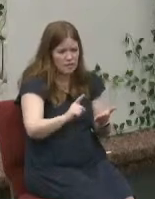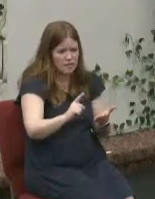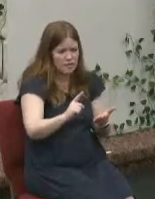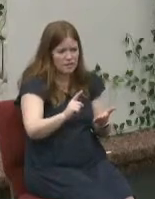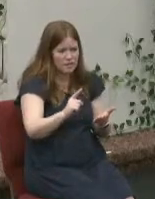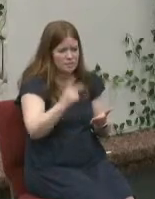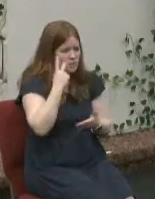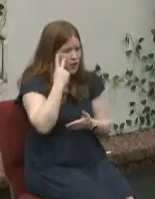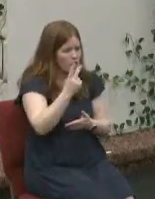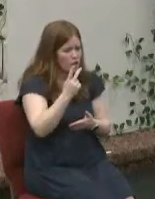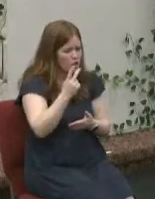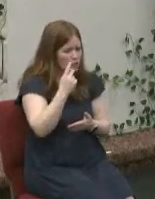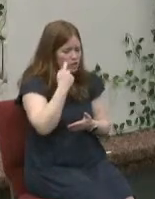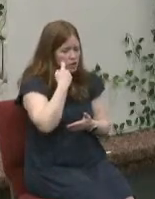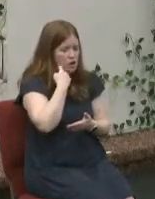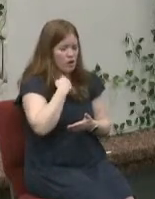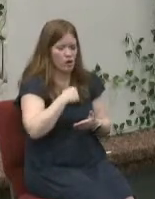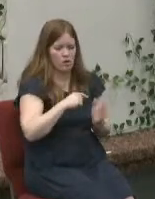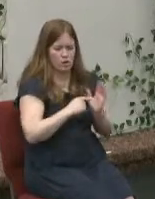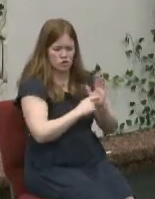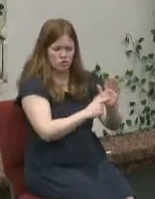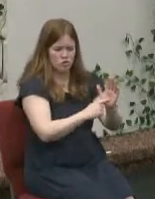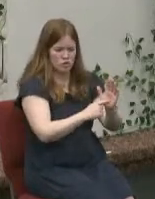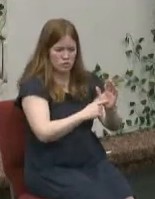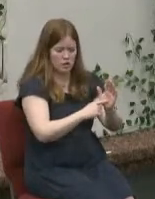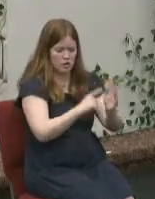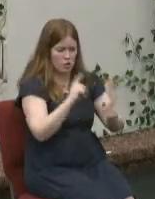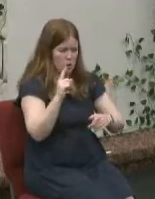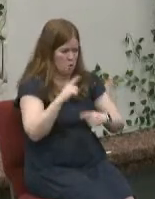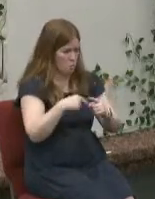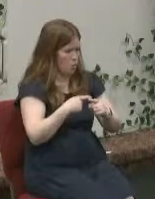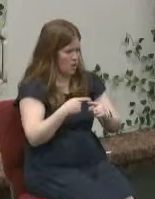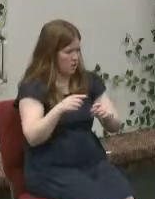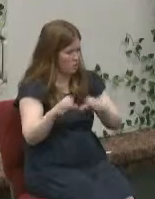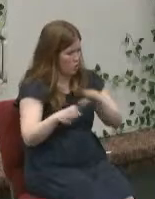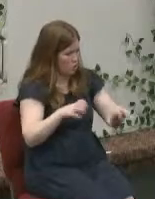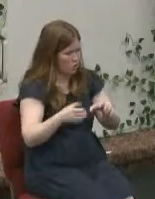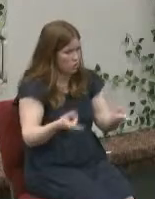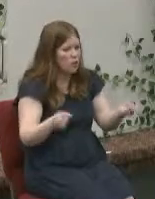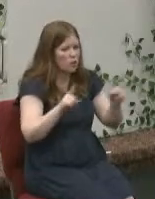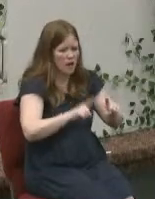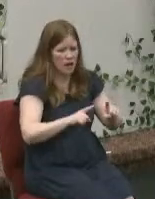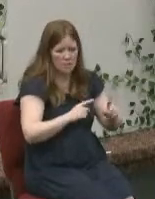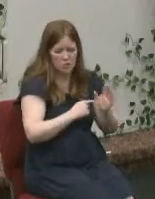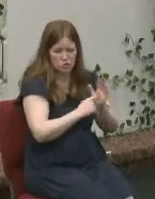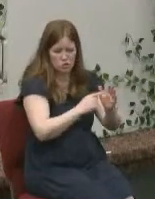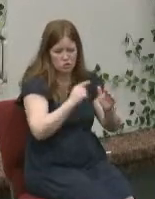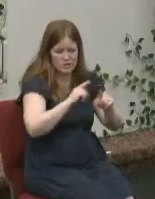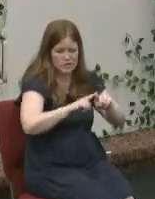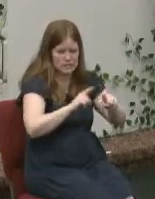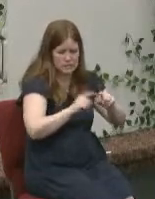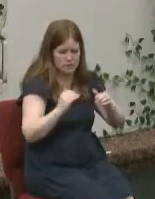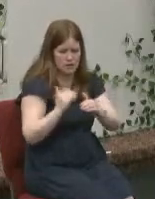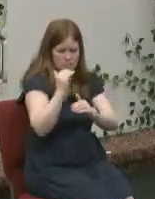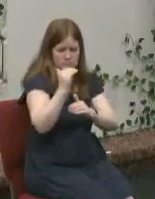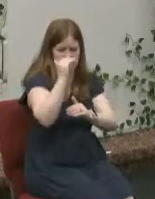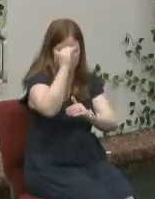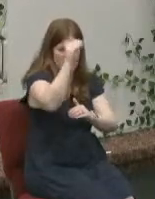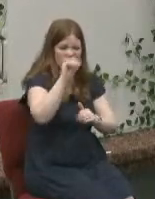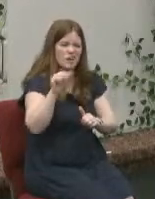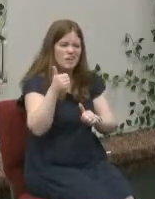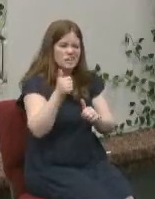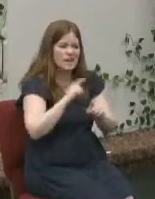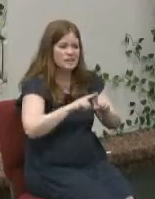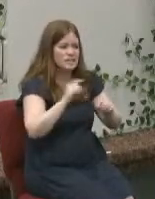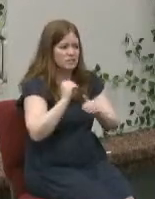and i looked up the richter scale for earthquakes and it's really divided by levels and there are 10 levels and each time you go